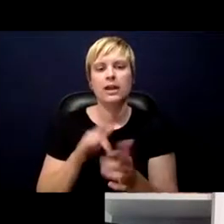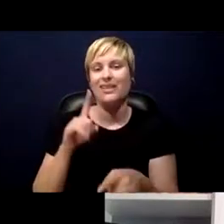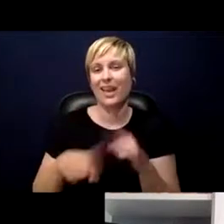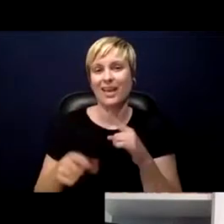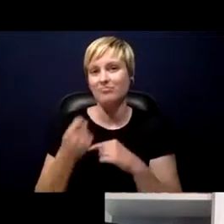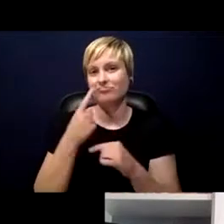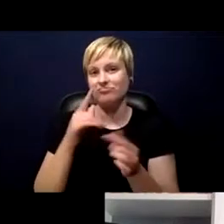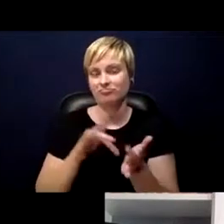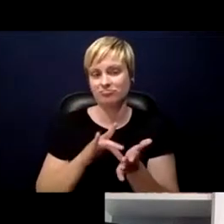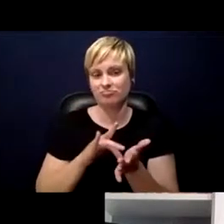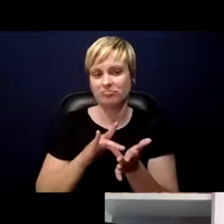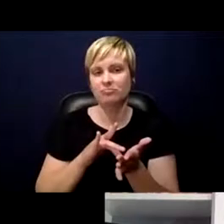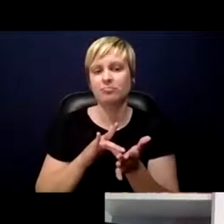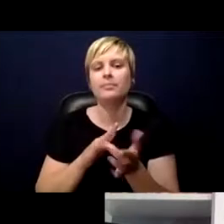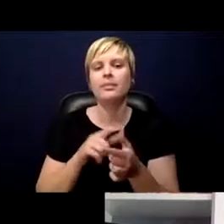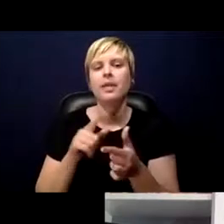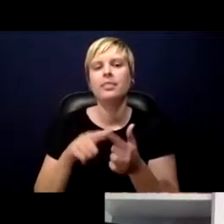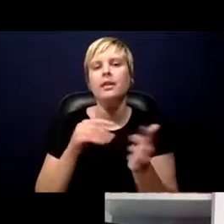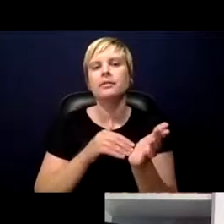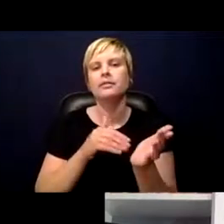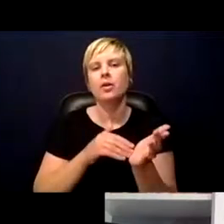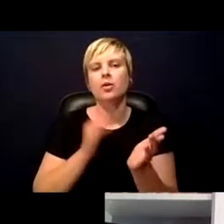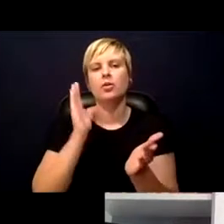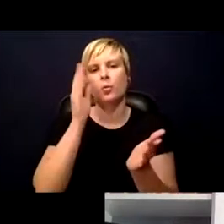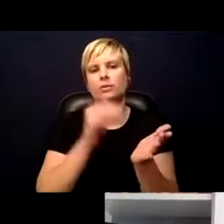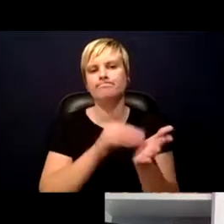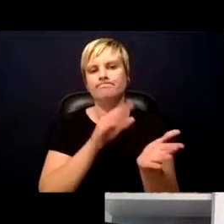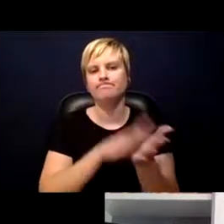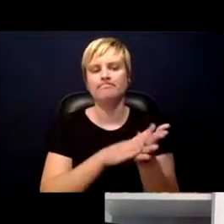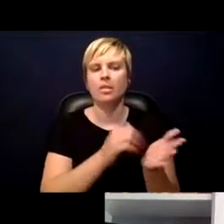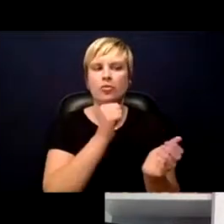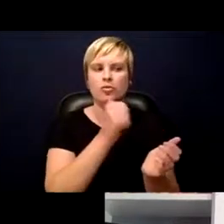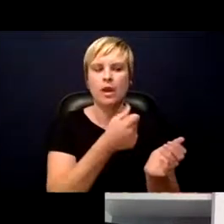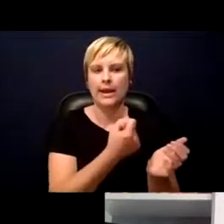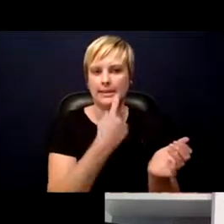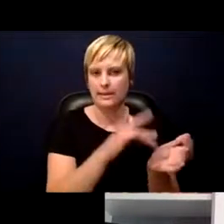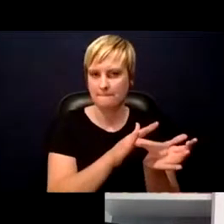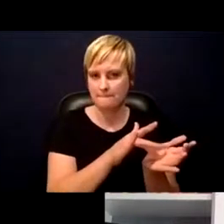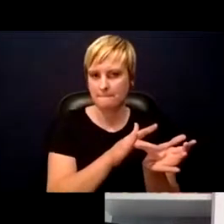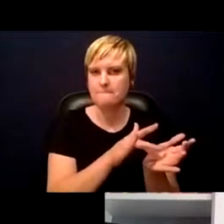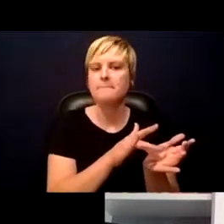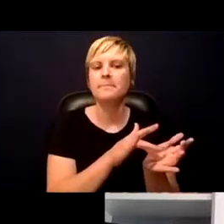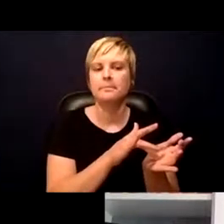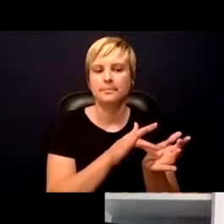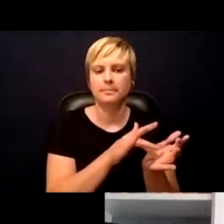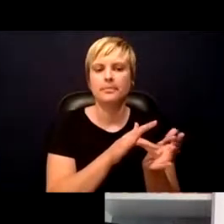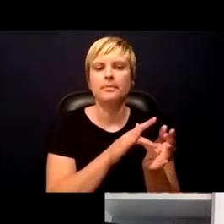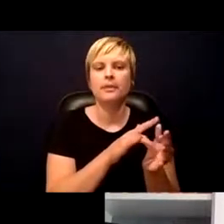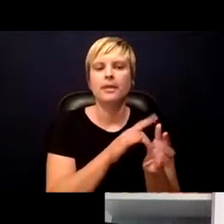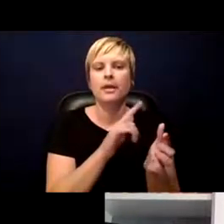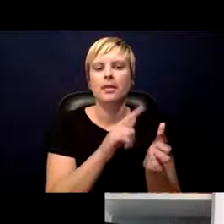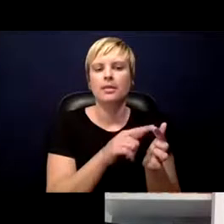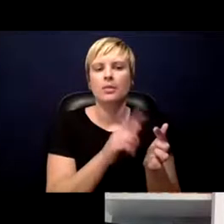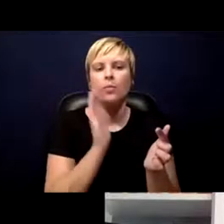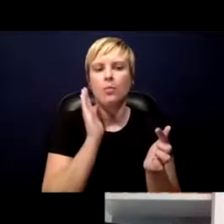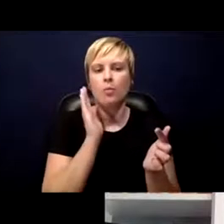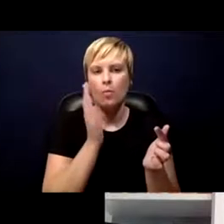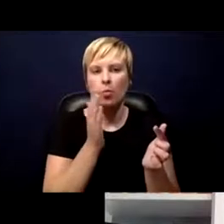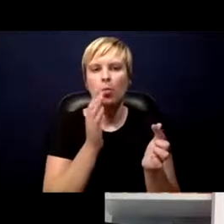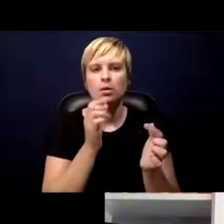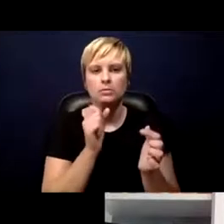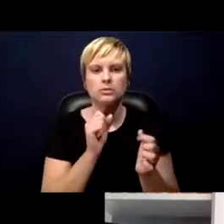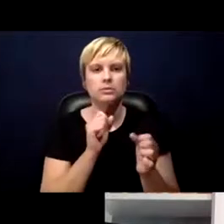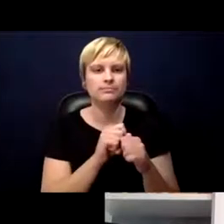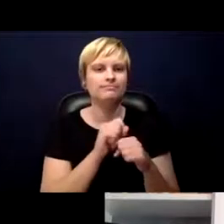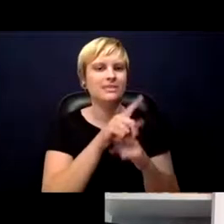the doctor will note that they are not taking their medication and will send people at their home or in your community to do community